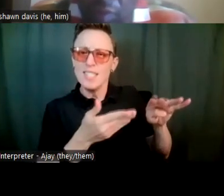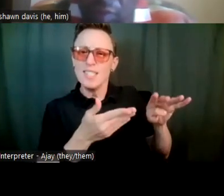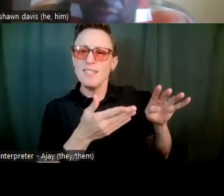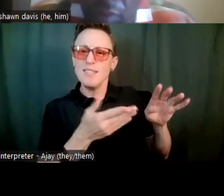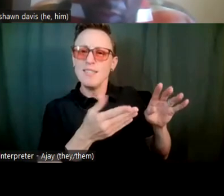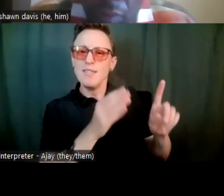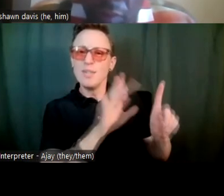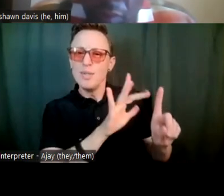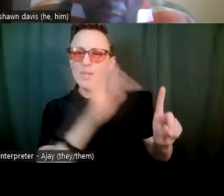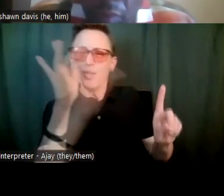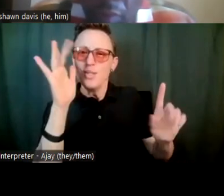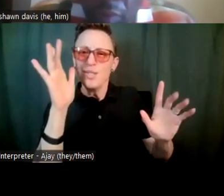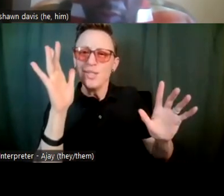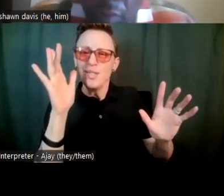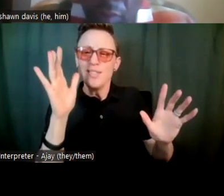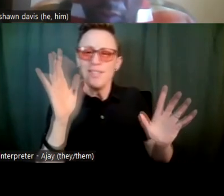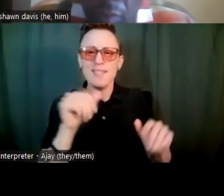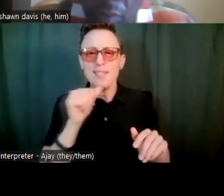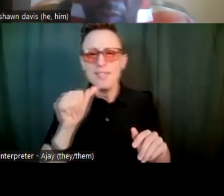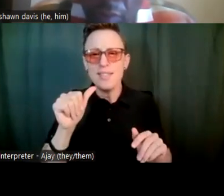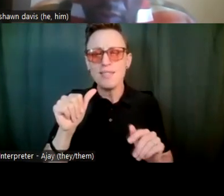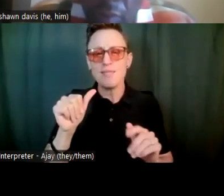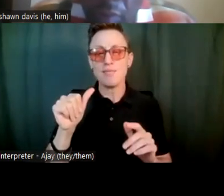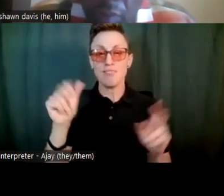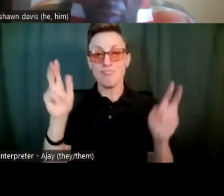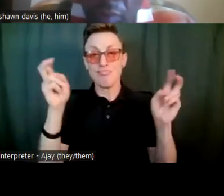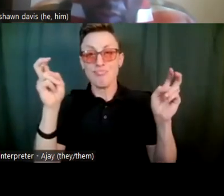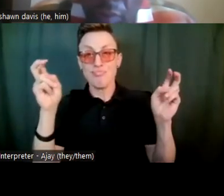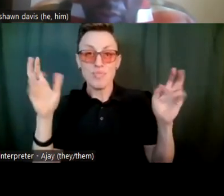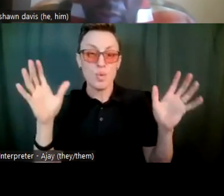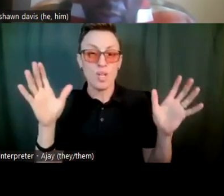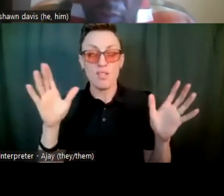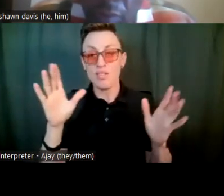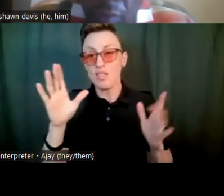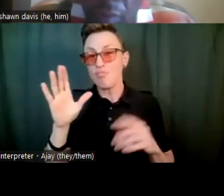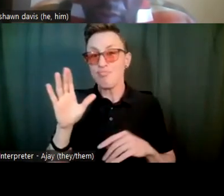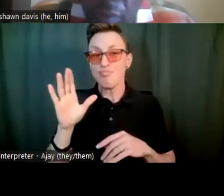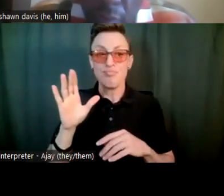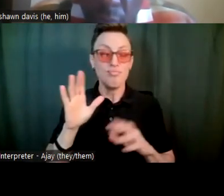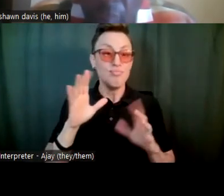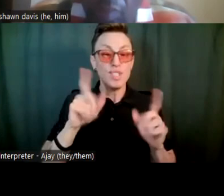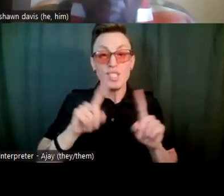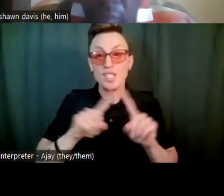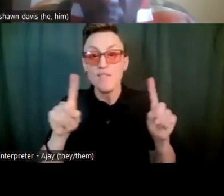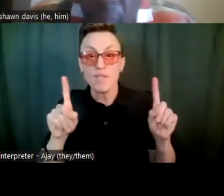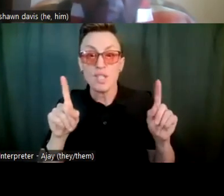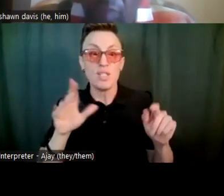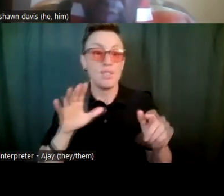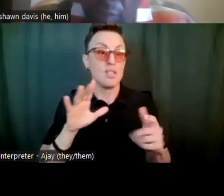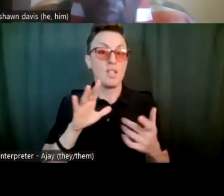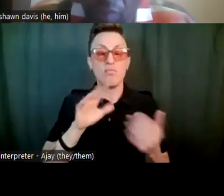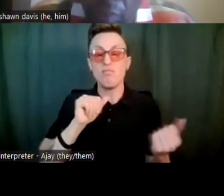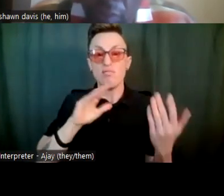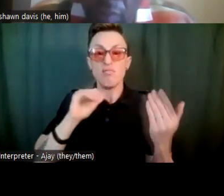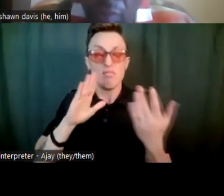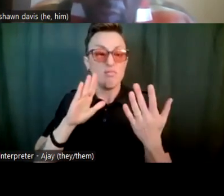as with those adversities that she needed to face or she was going to face.